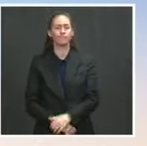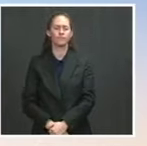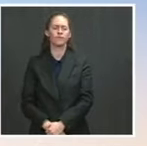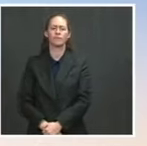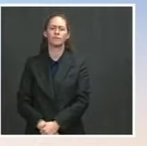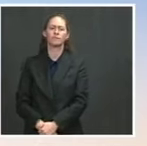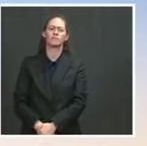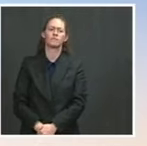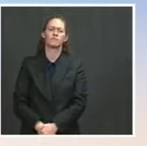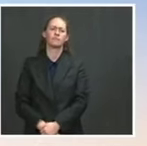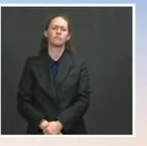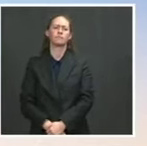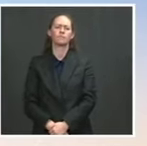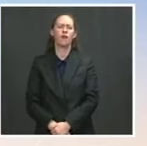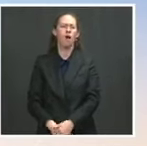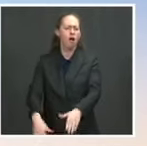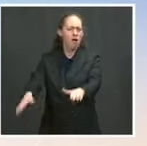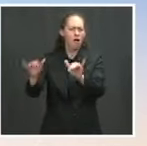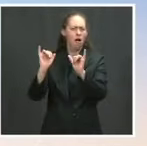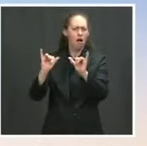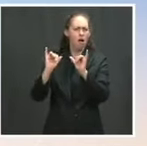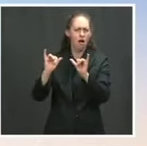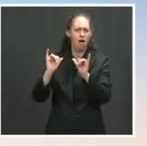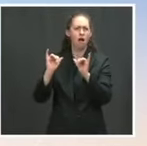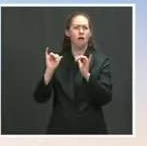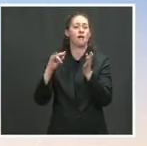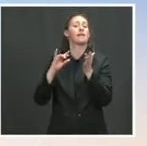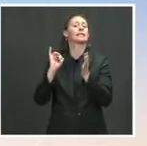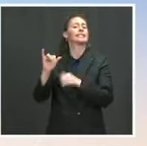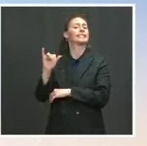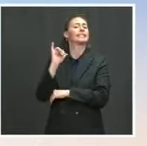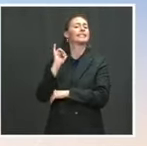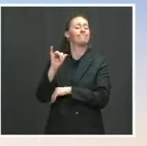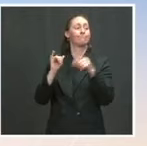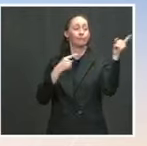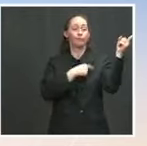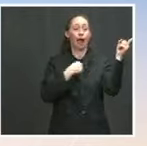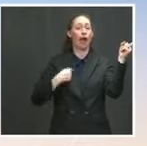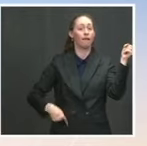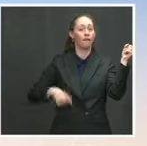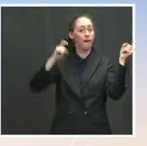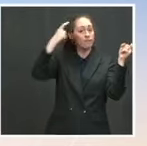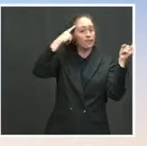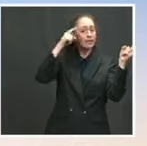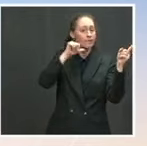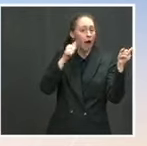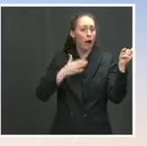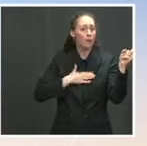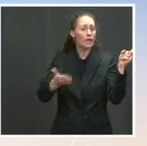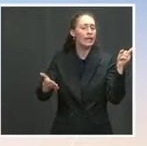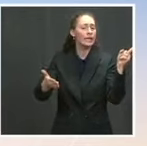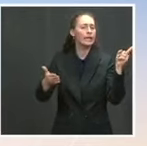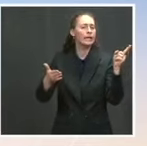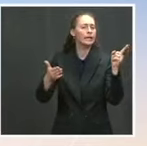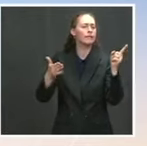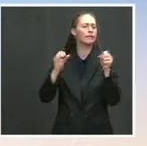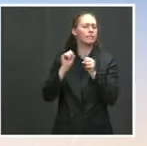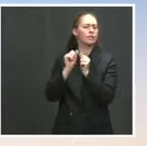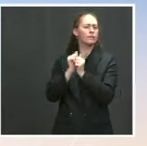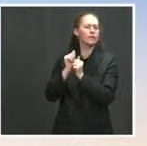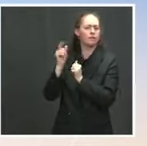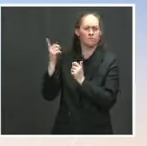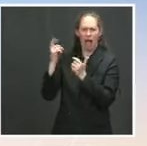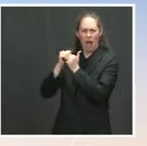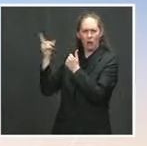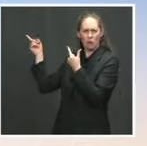call President Xi and say we've got 587,883 dead Americans? We're just trying to figure out if